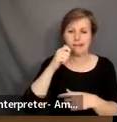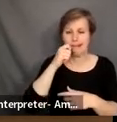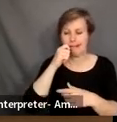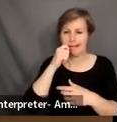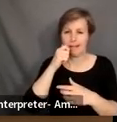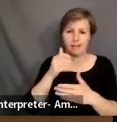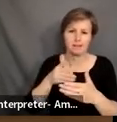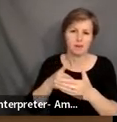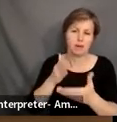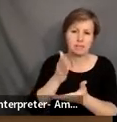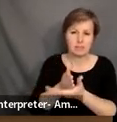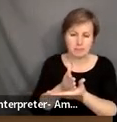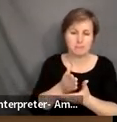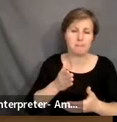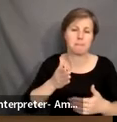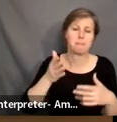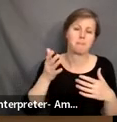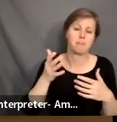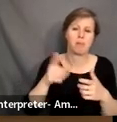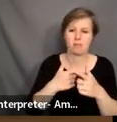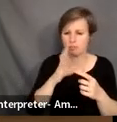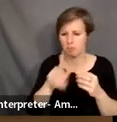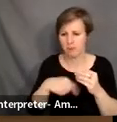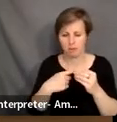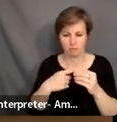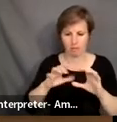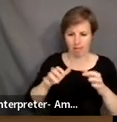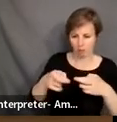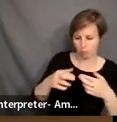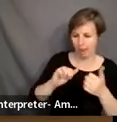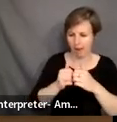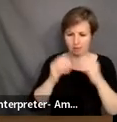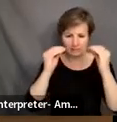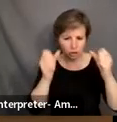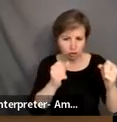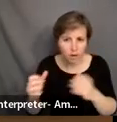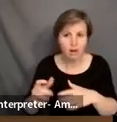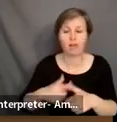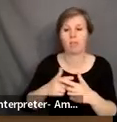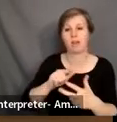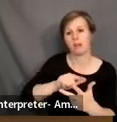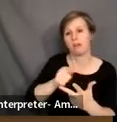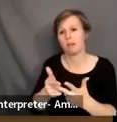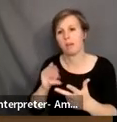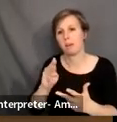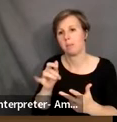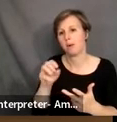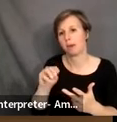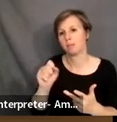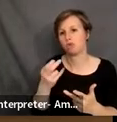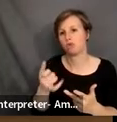classroom, and also talk about some teaching strategies. After that, we'll hear from Maryam Sharif, sharing her